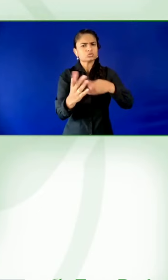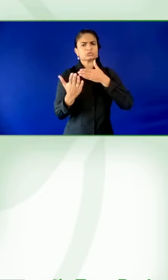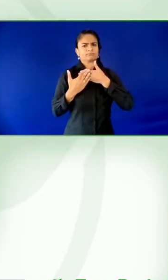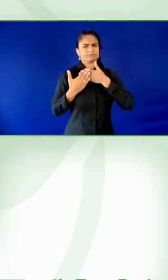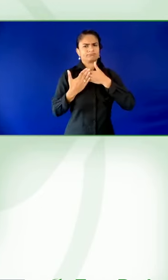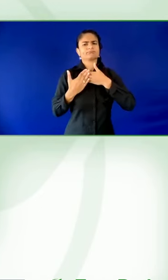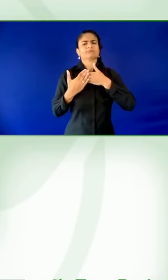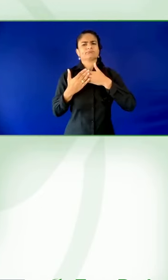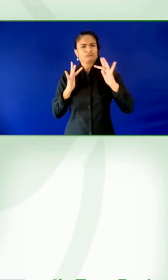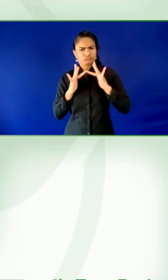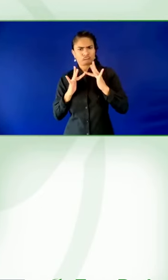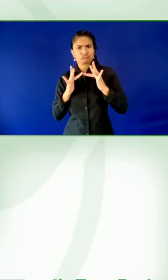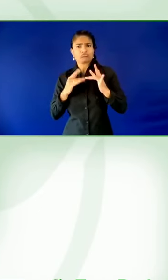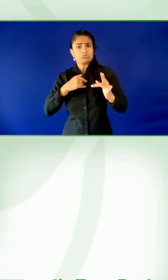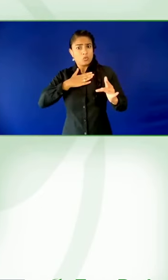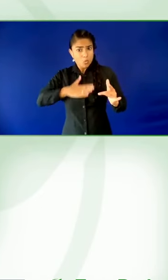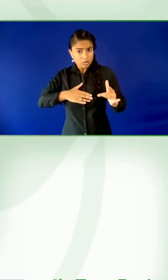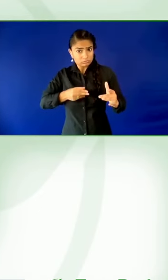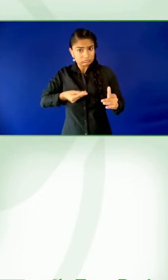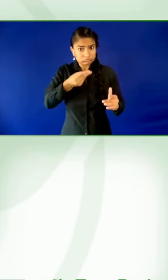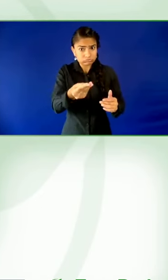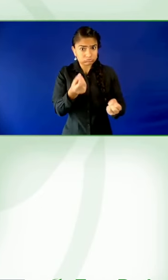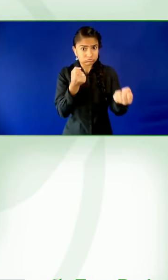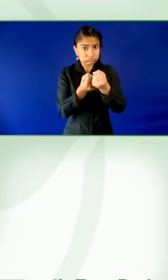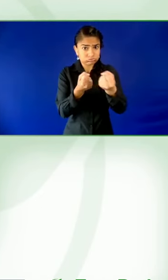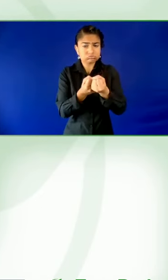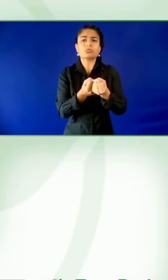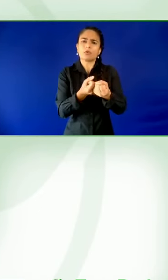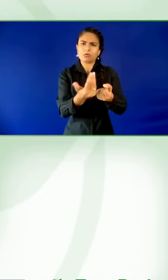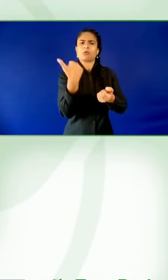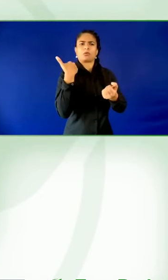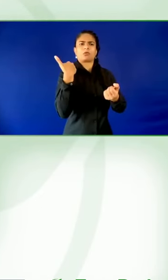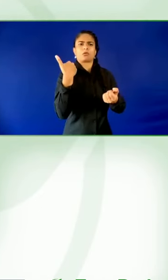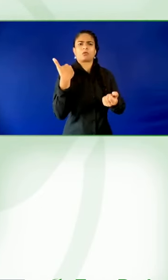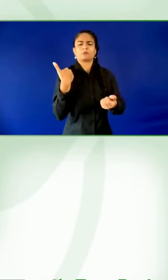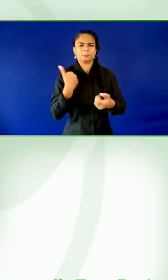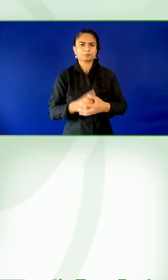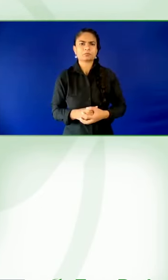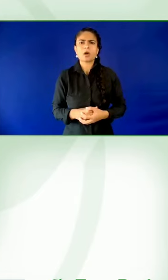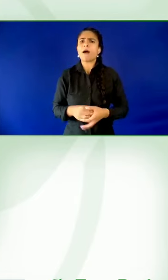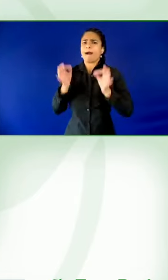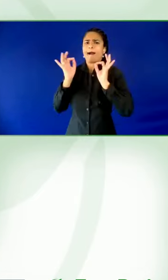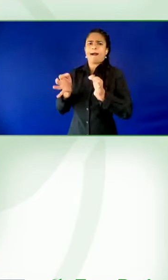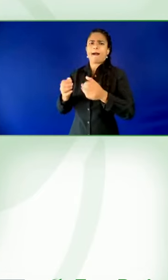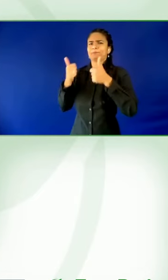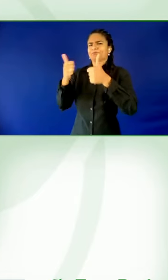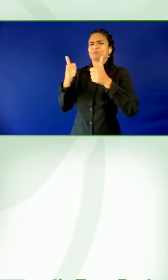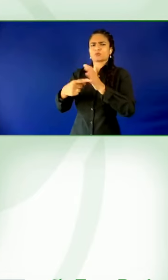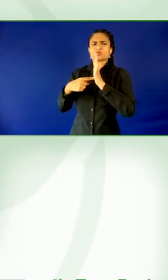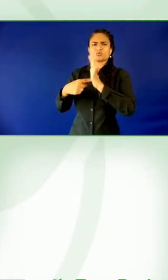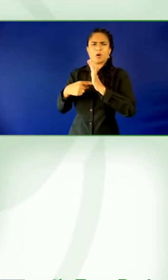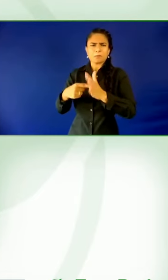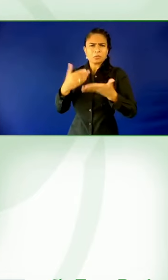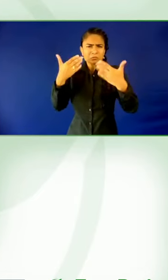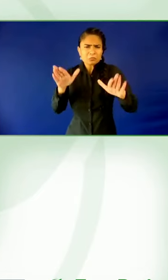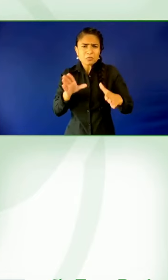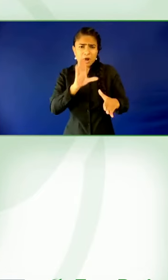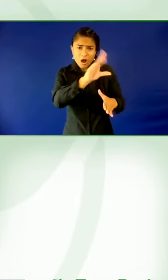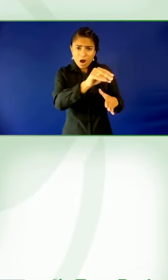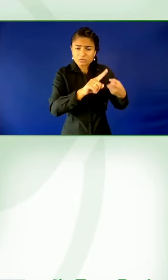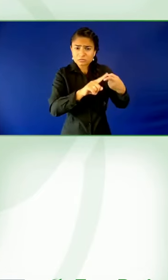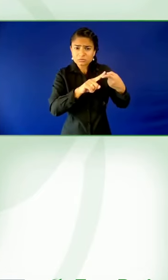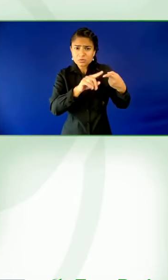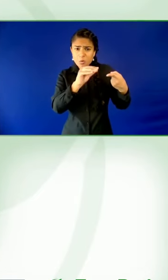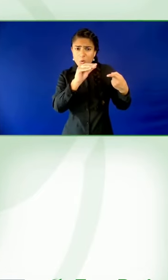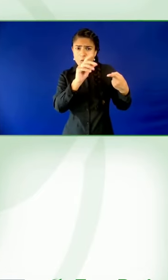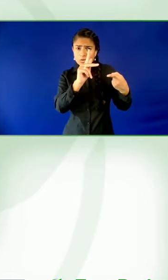whether you see investment programs in Scotia, in Canada, Monica? Scotiabank has a program